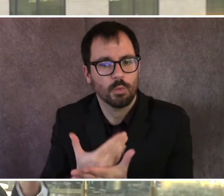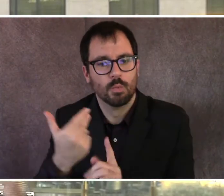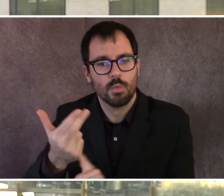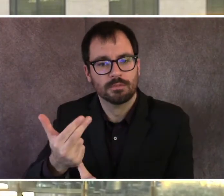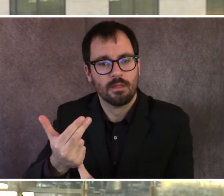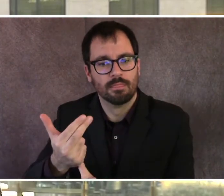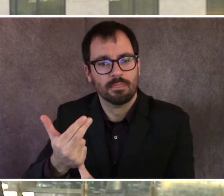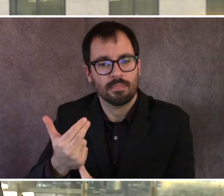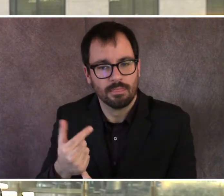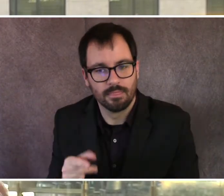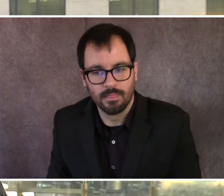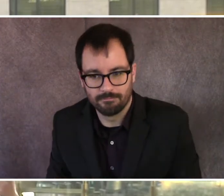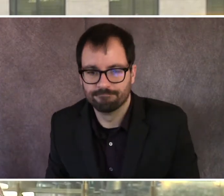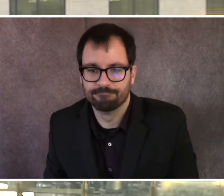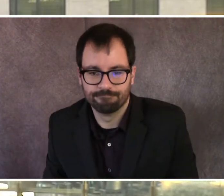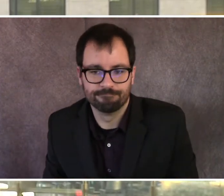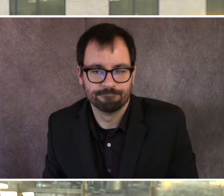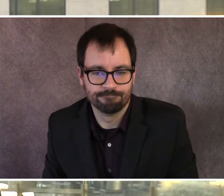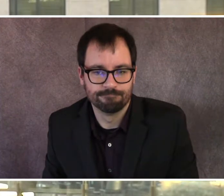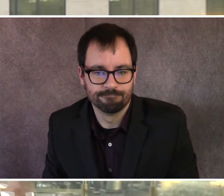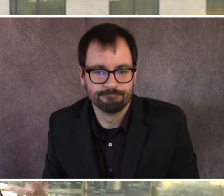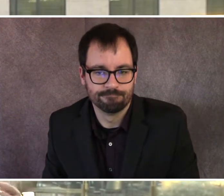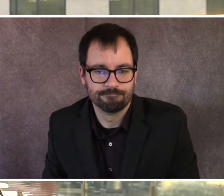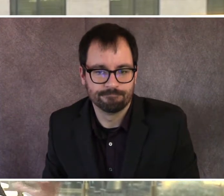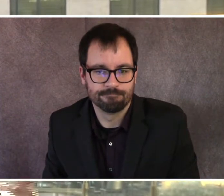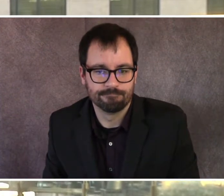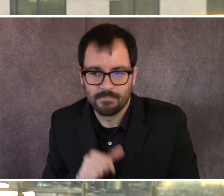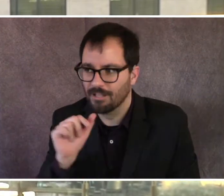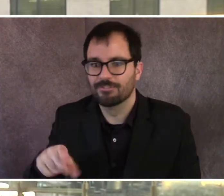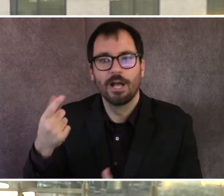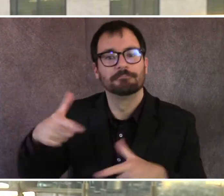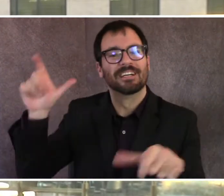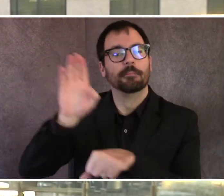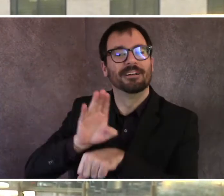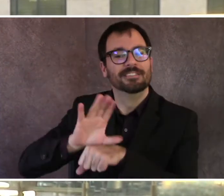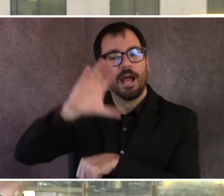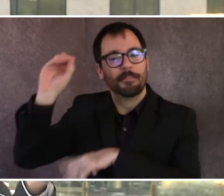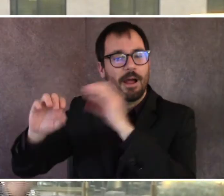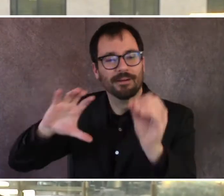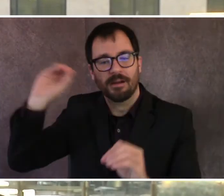just the big business bringing back. It's trying to help the smaller businesses, as well as the restaurants in those areas.